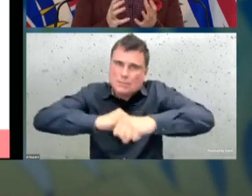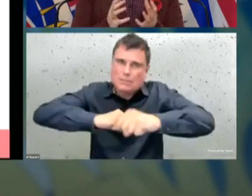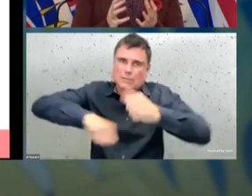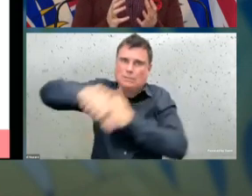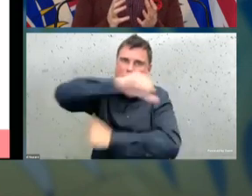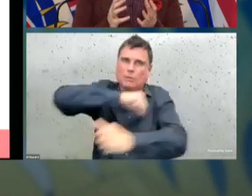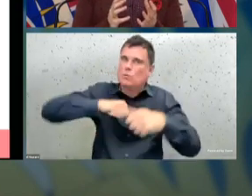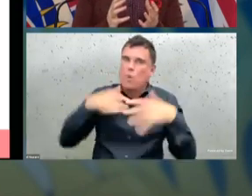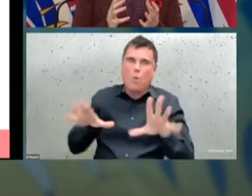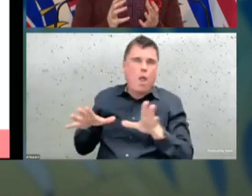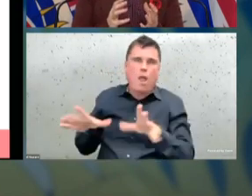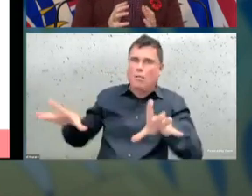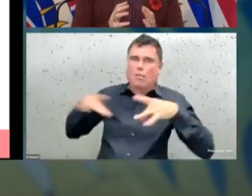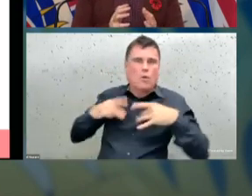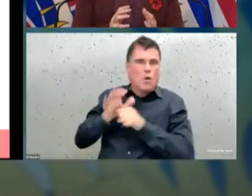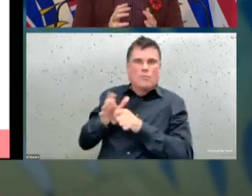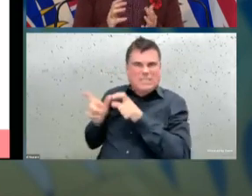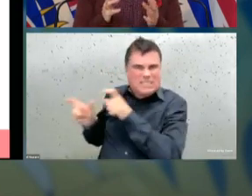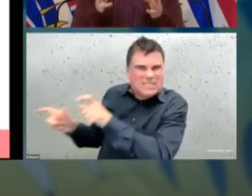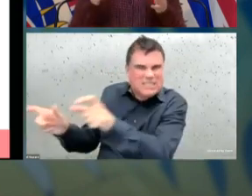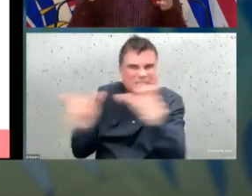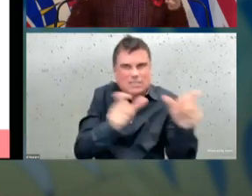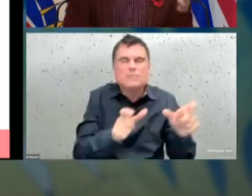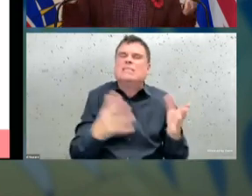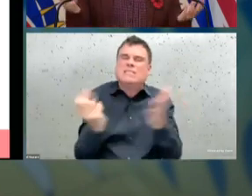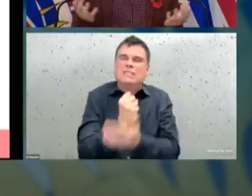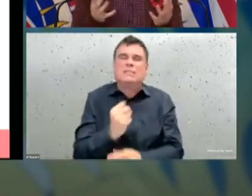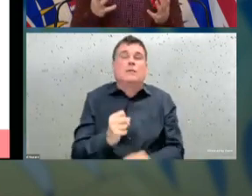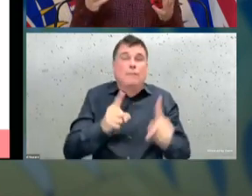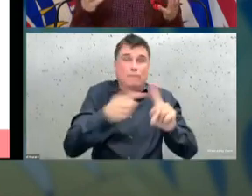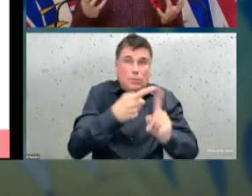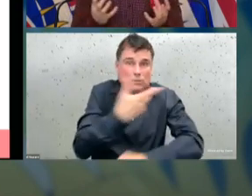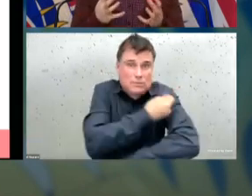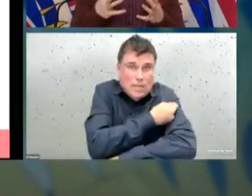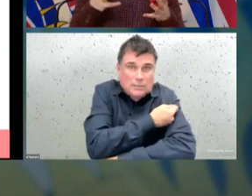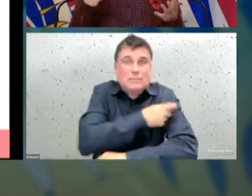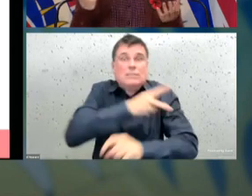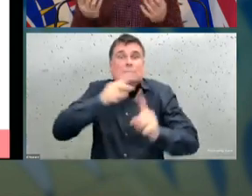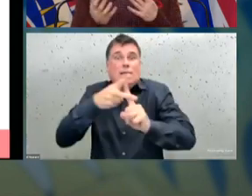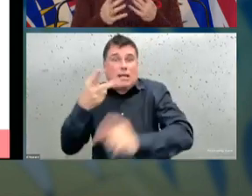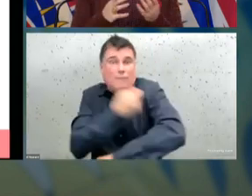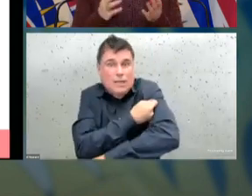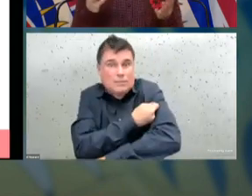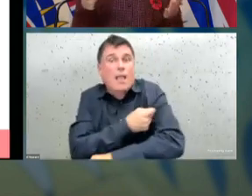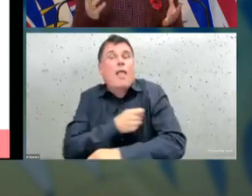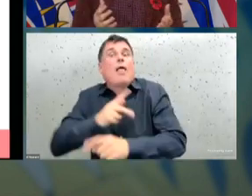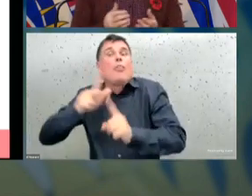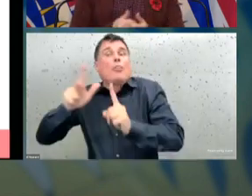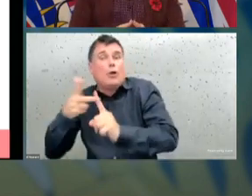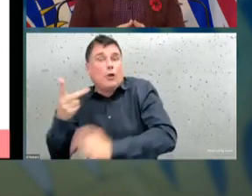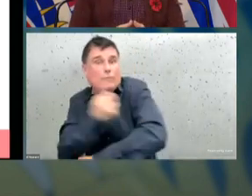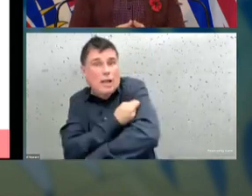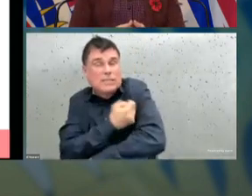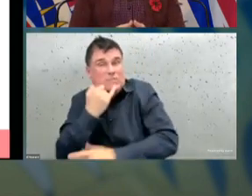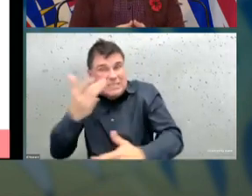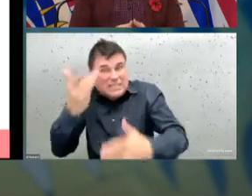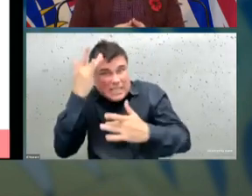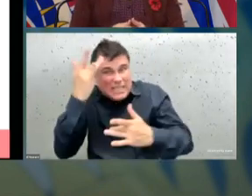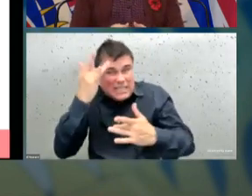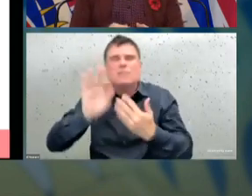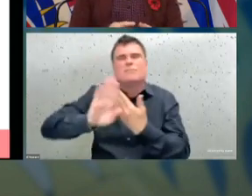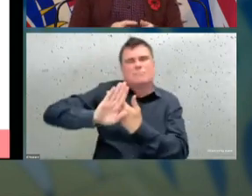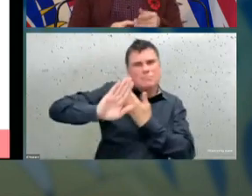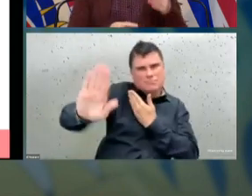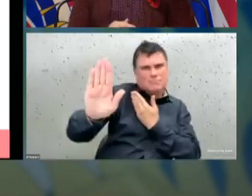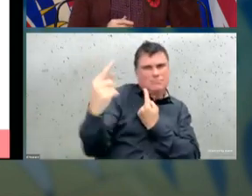staying away from others if we're feeling sick ourselves, managing the size of our gatherings, particularly if people are unvaccinated